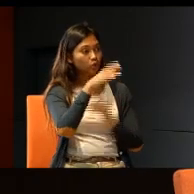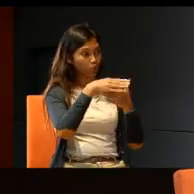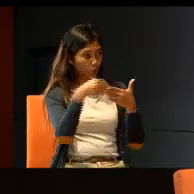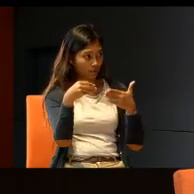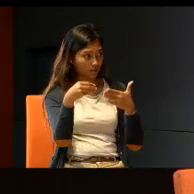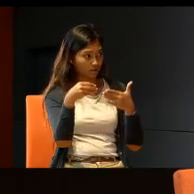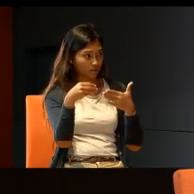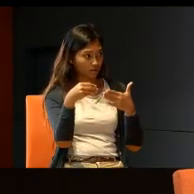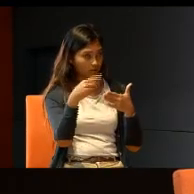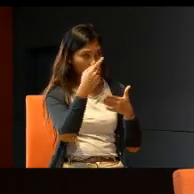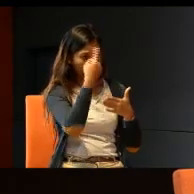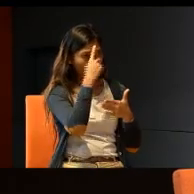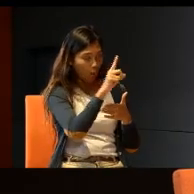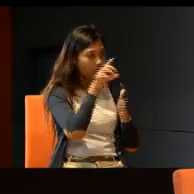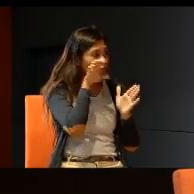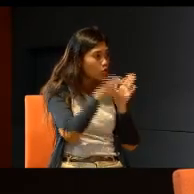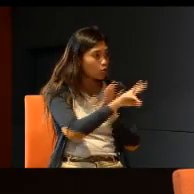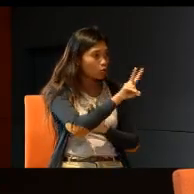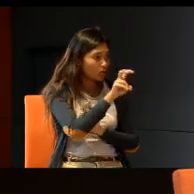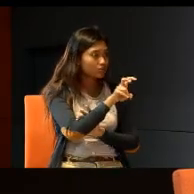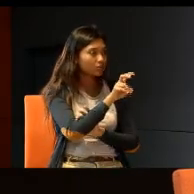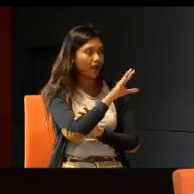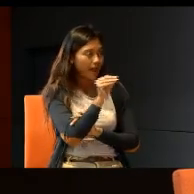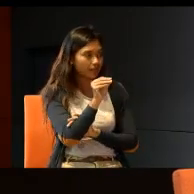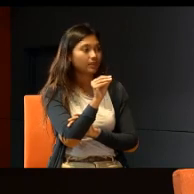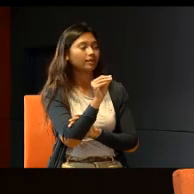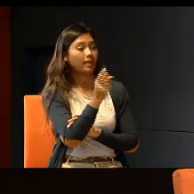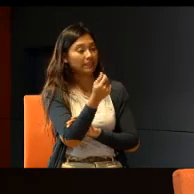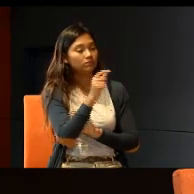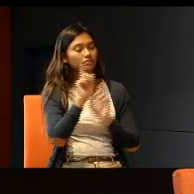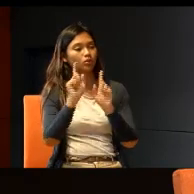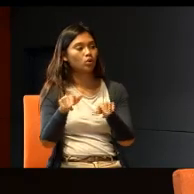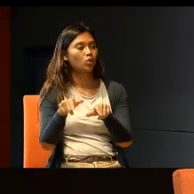think, per photograph. And the proceeds will go to